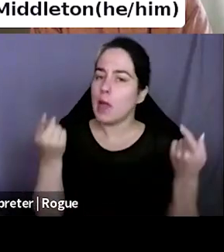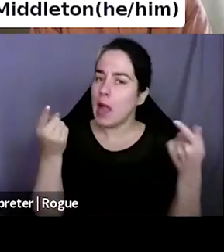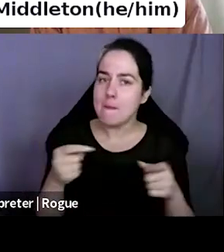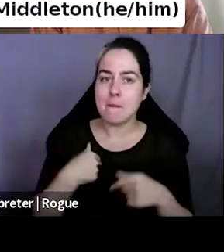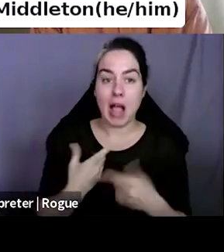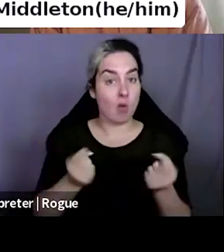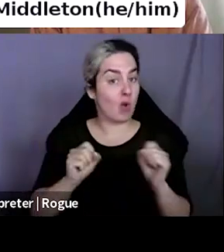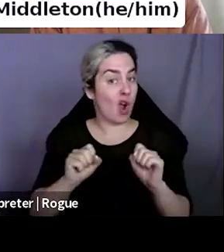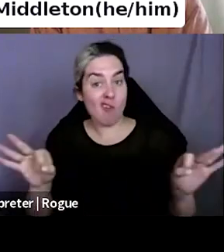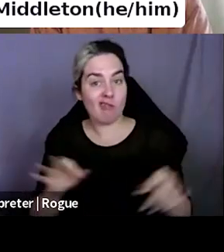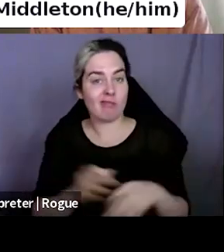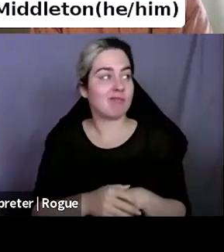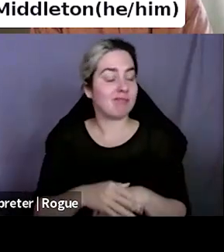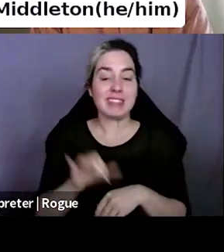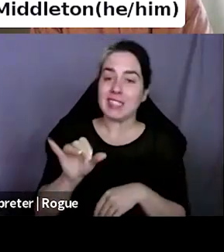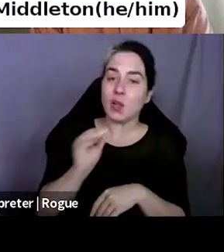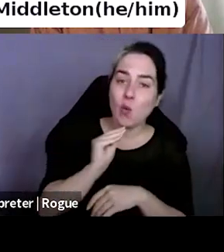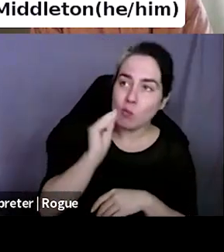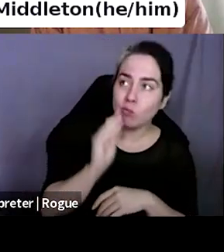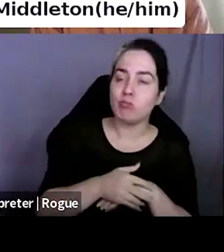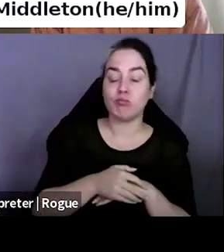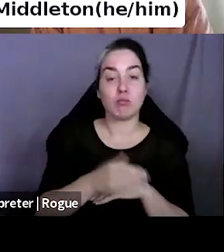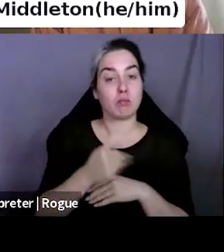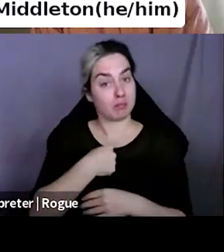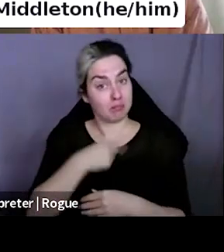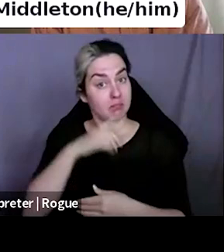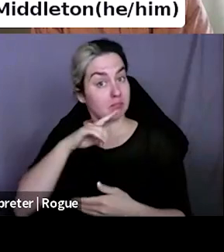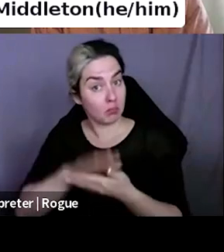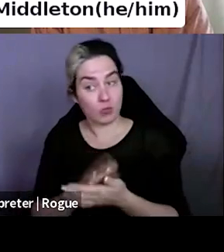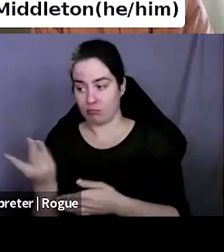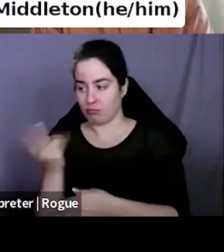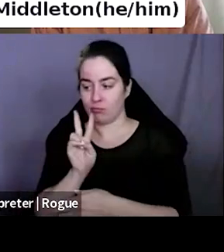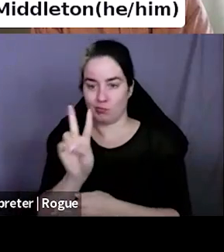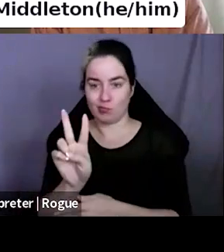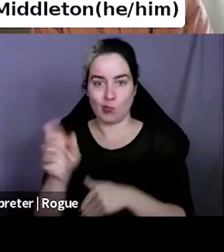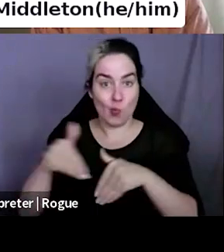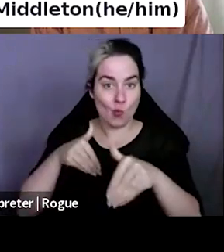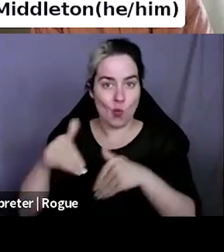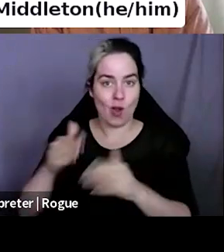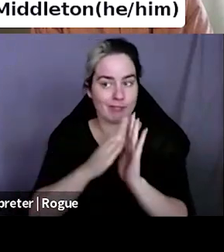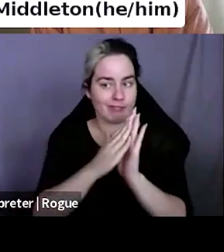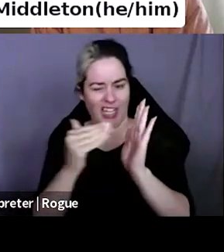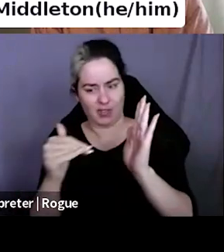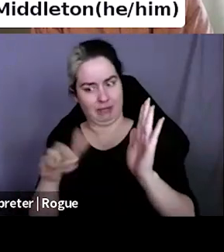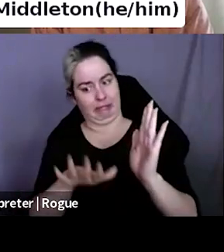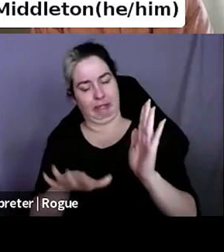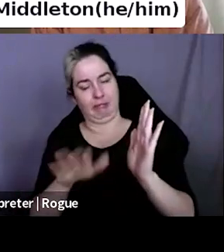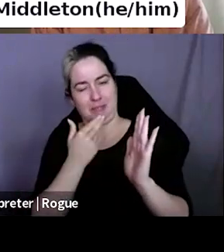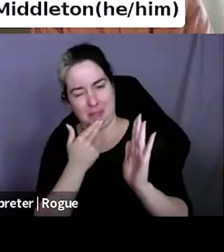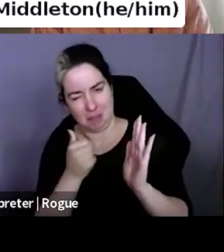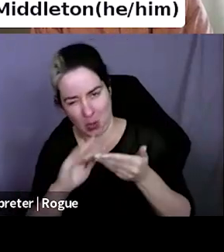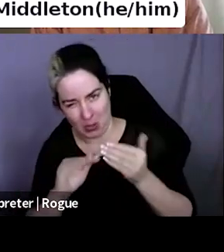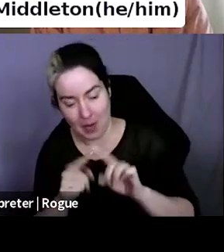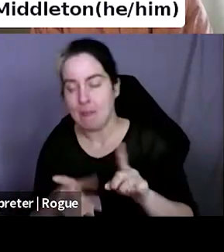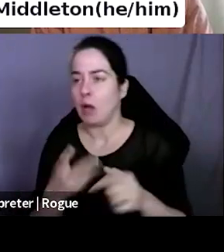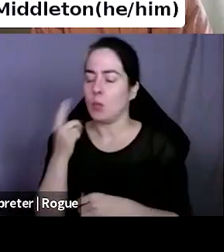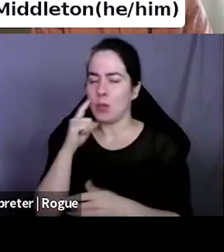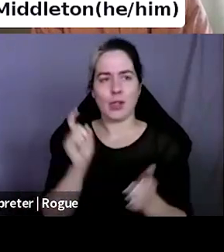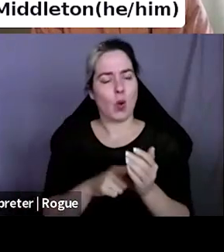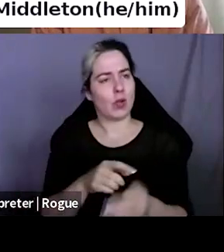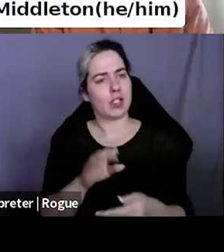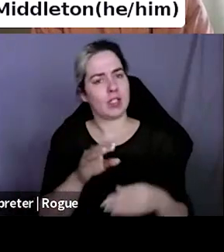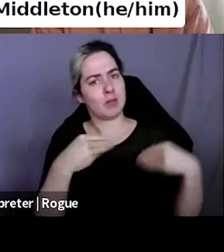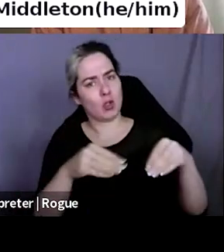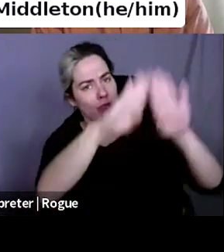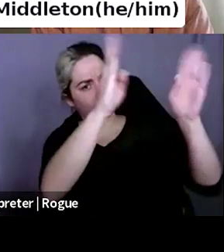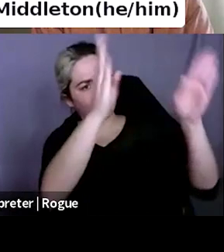staycation and my wife and I were walking downtown and noticed an empty storefront. And I looked it up